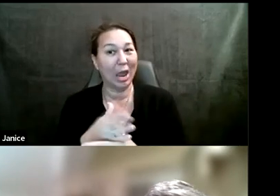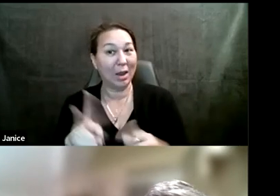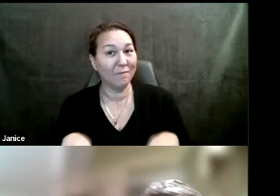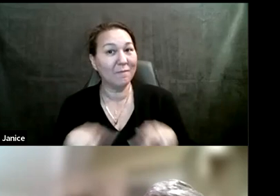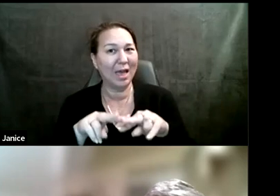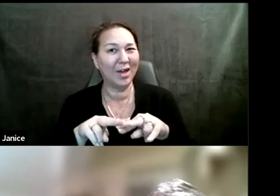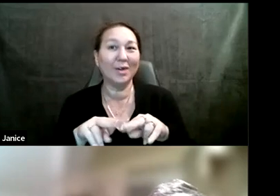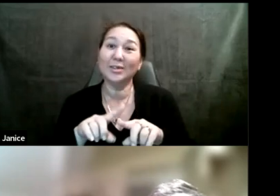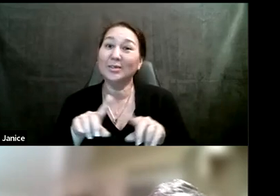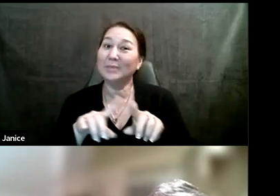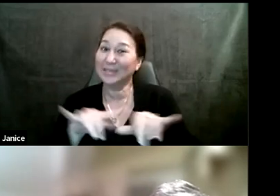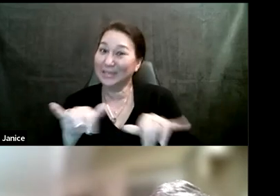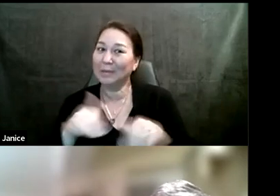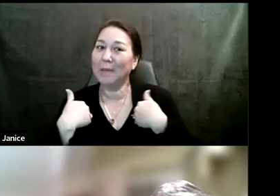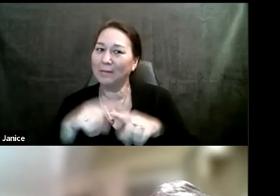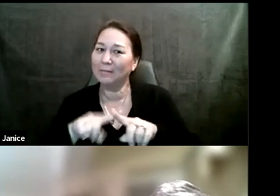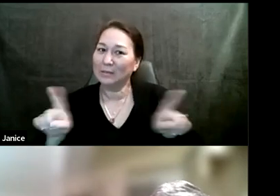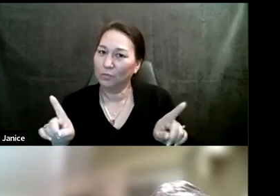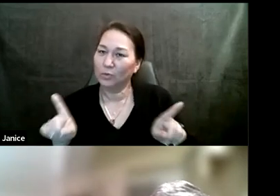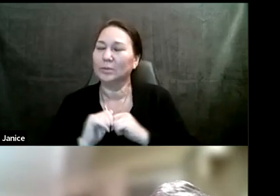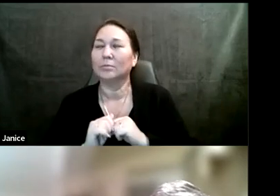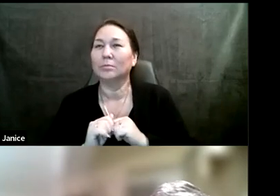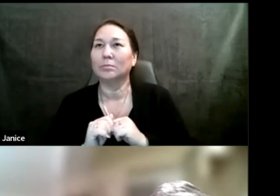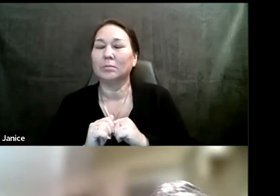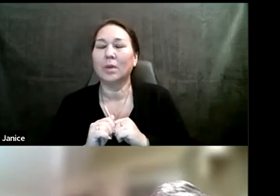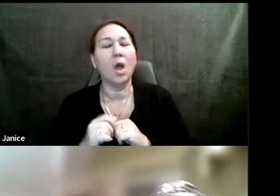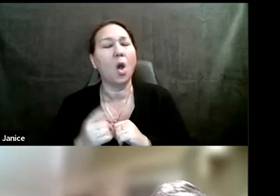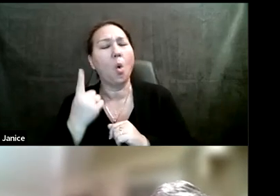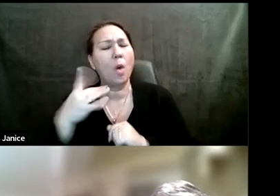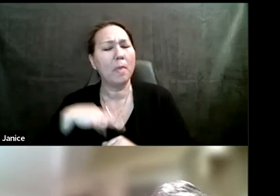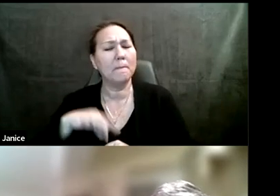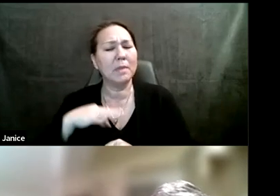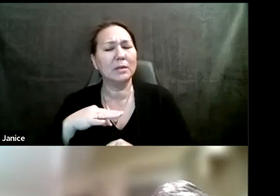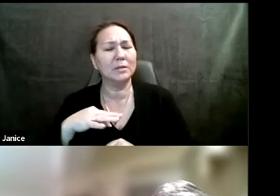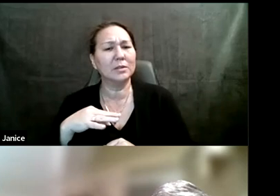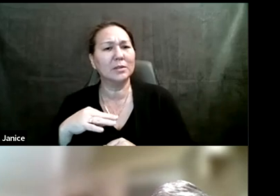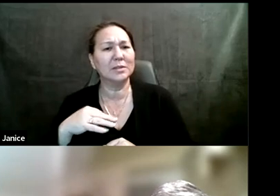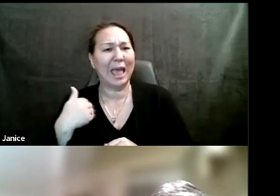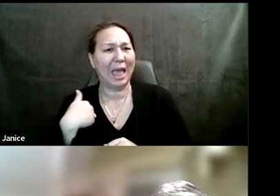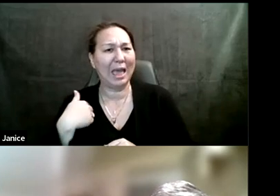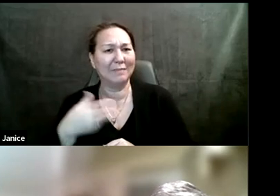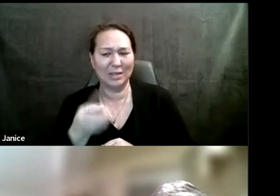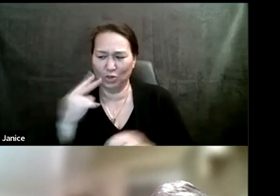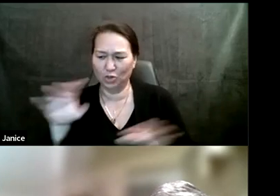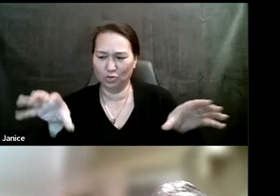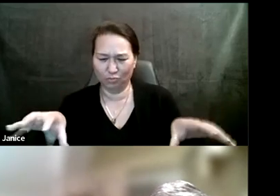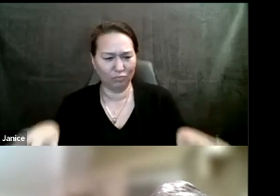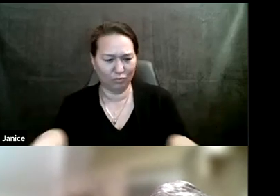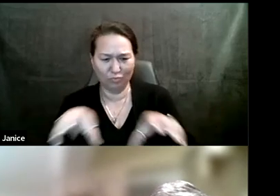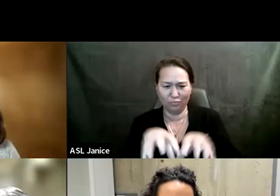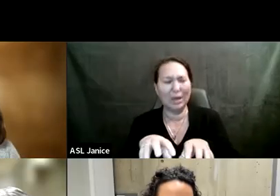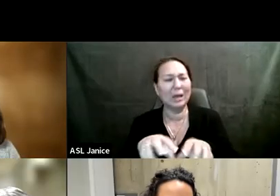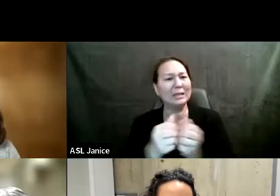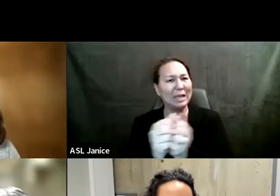including some of their school programming. One of the benefits to bringing these two communities together is that the Shaw community